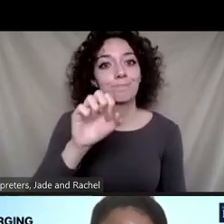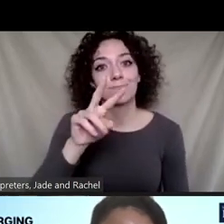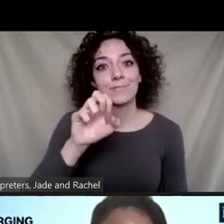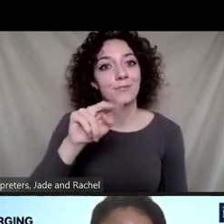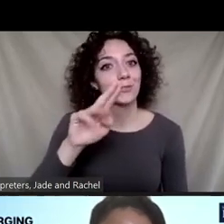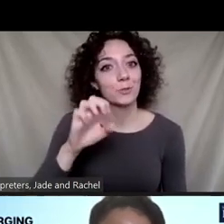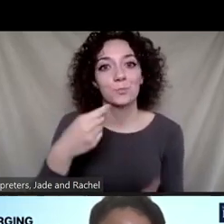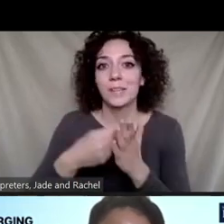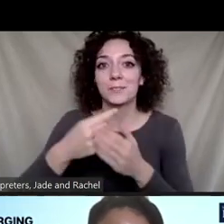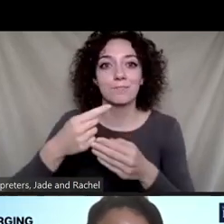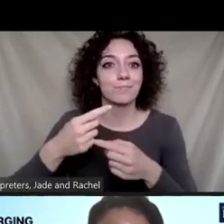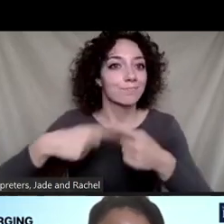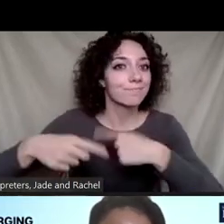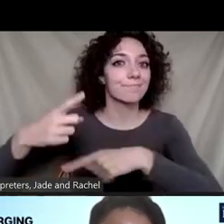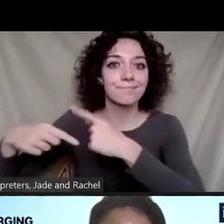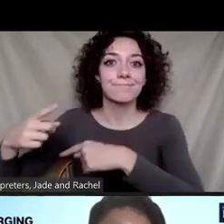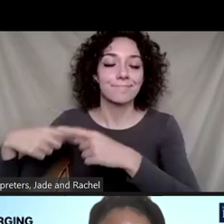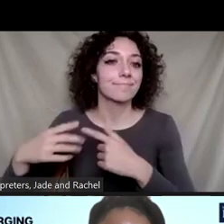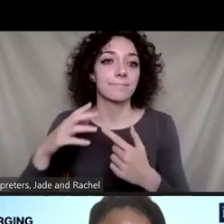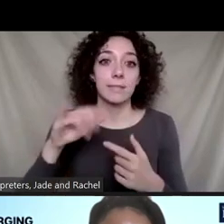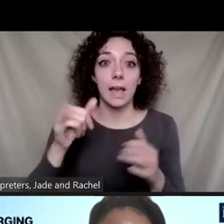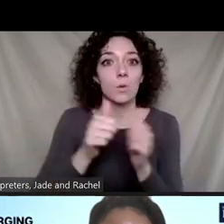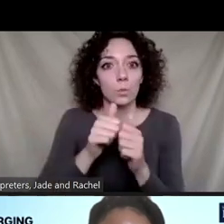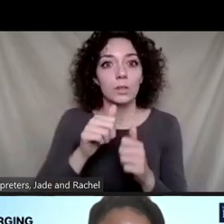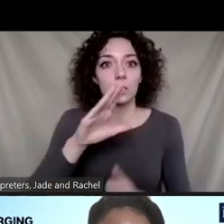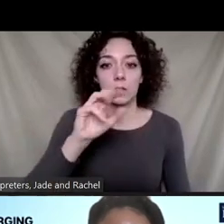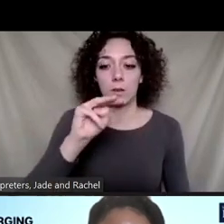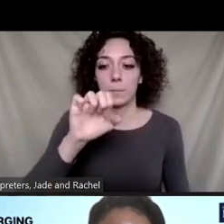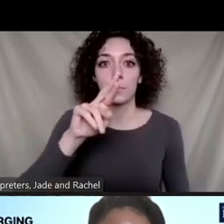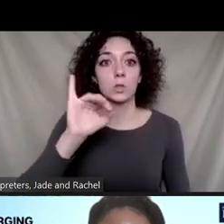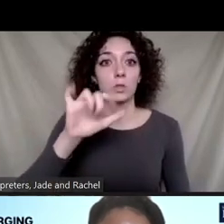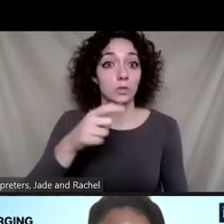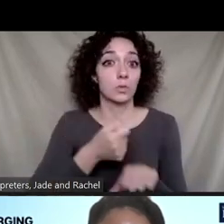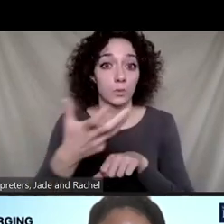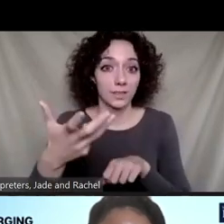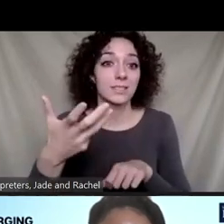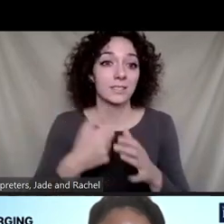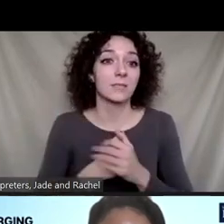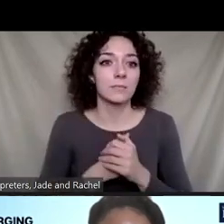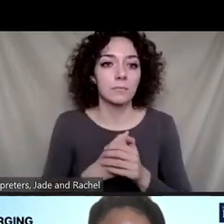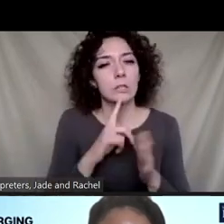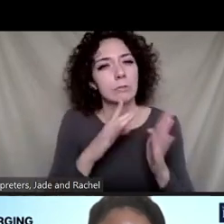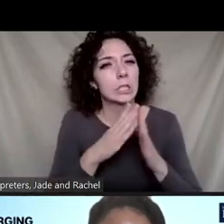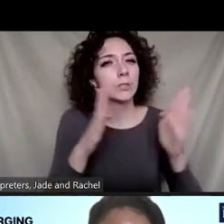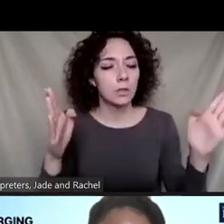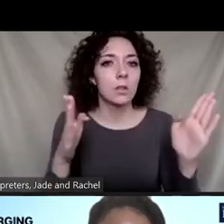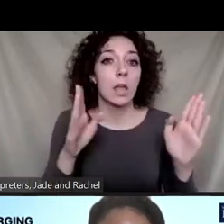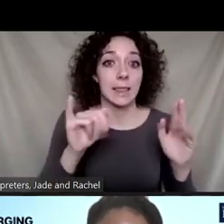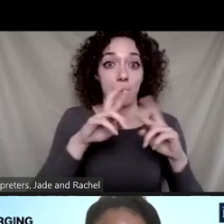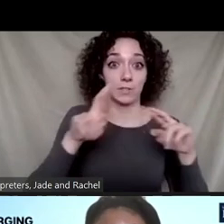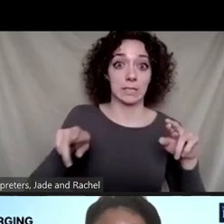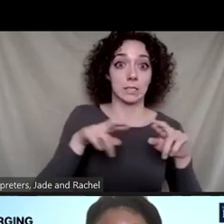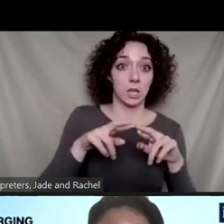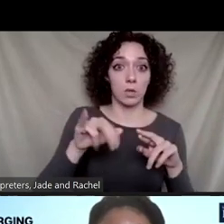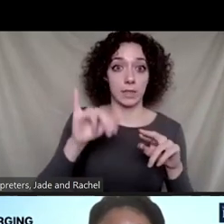because of the decrease in the commercial waste. Dr. also generally, from the recycling perspective,